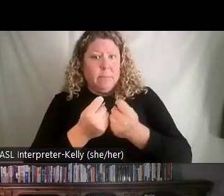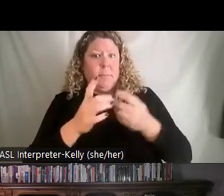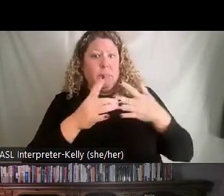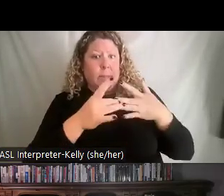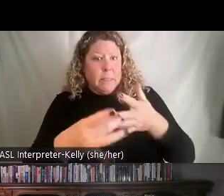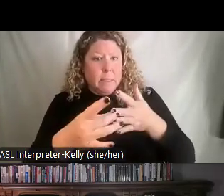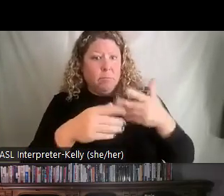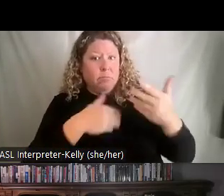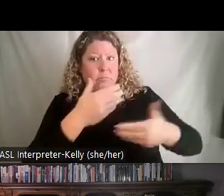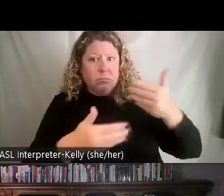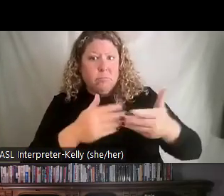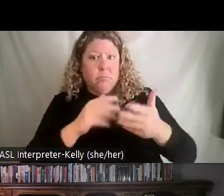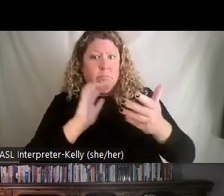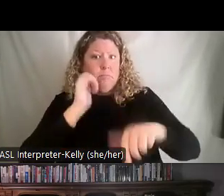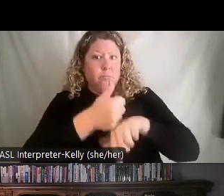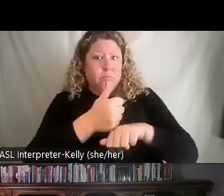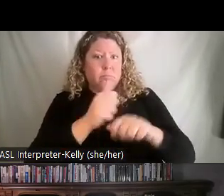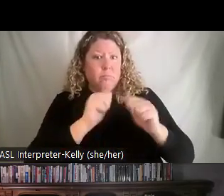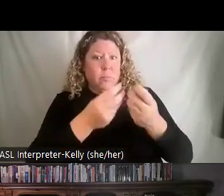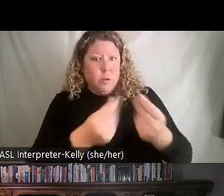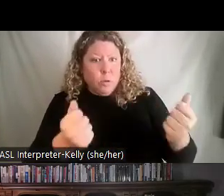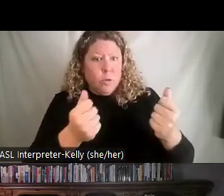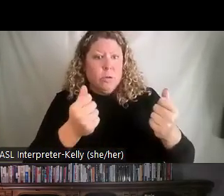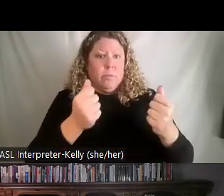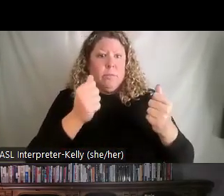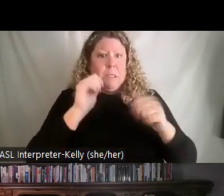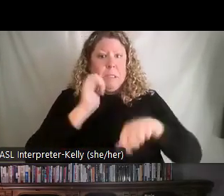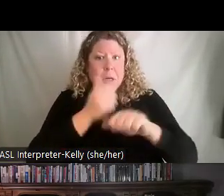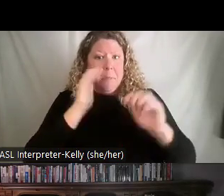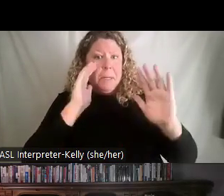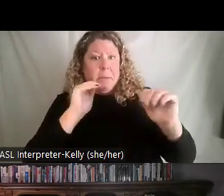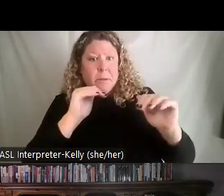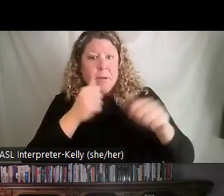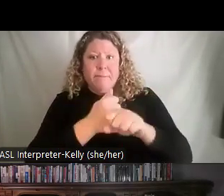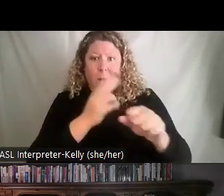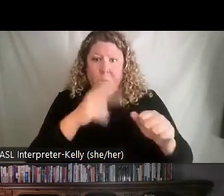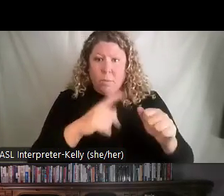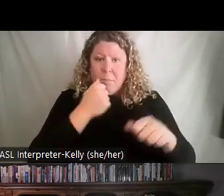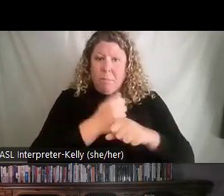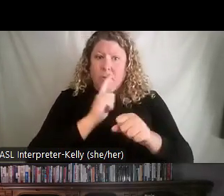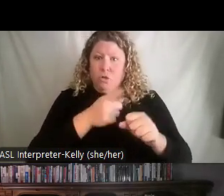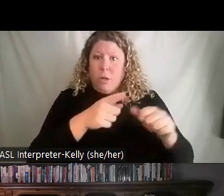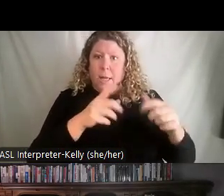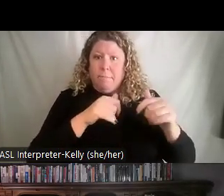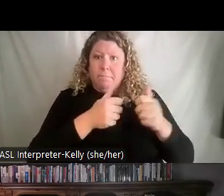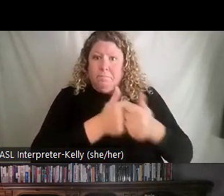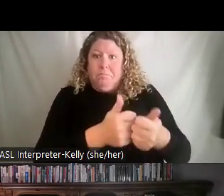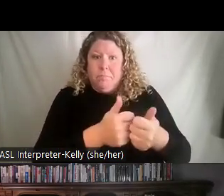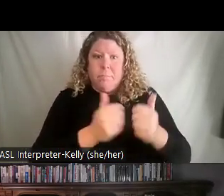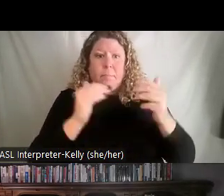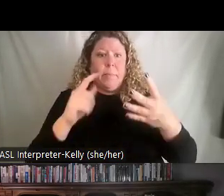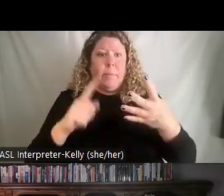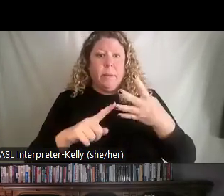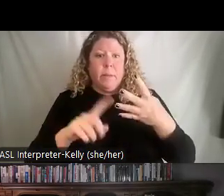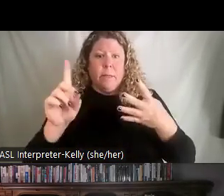performance expectations, and follow-up to ensure that actions are taken? Do you C, discuss specific customer complaints and